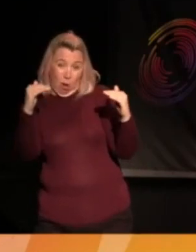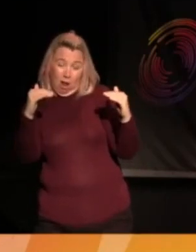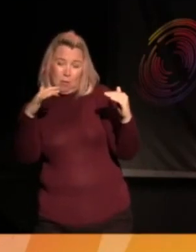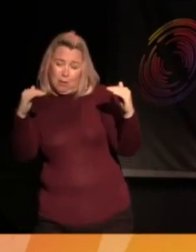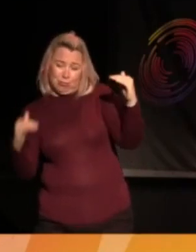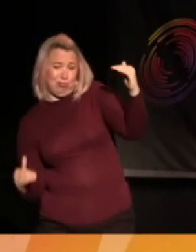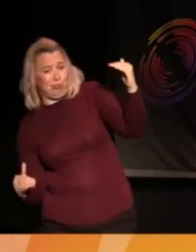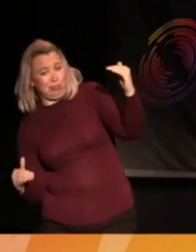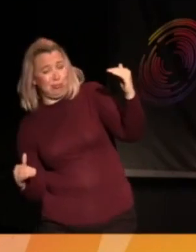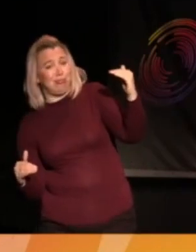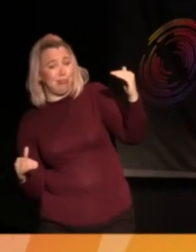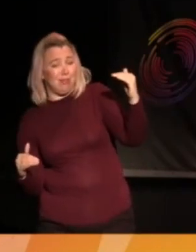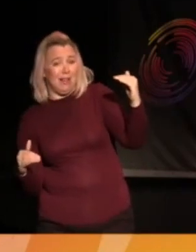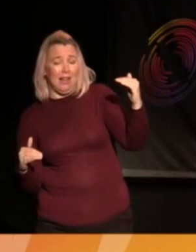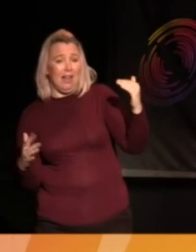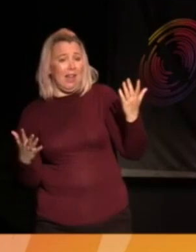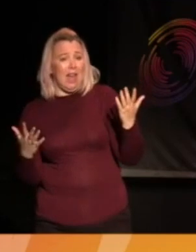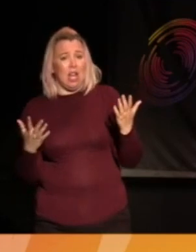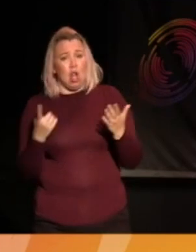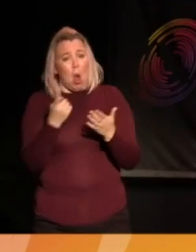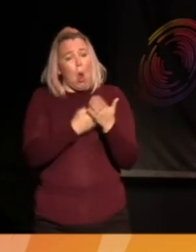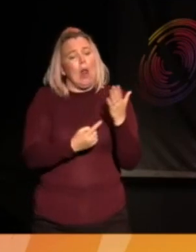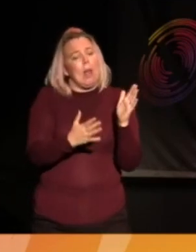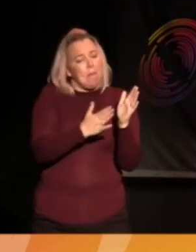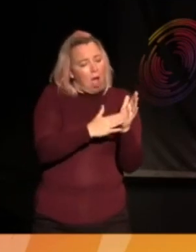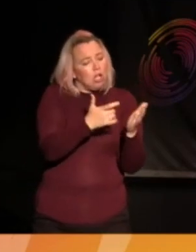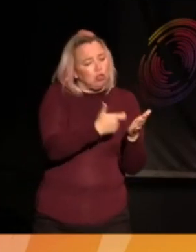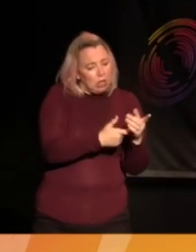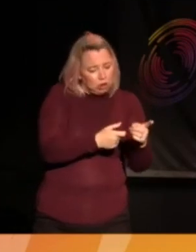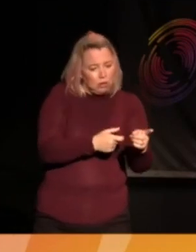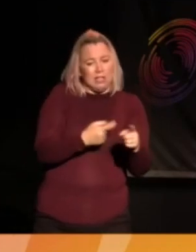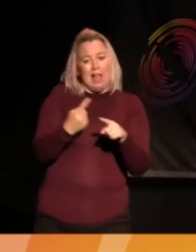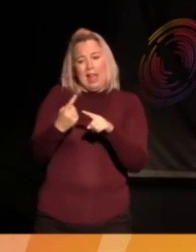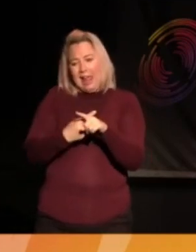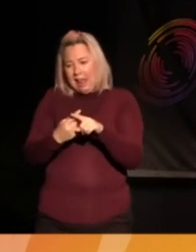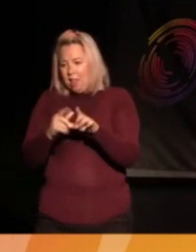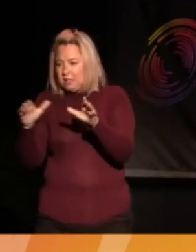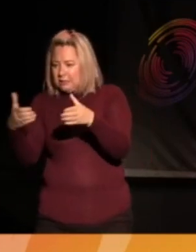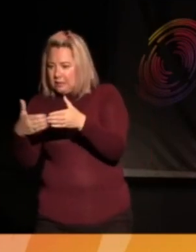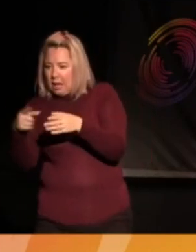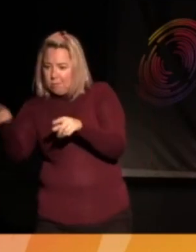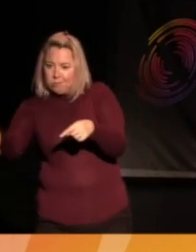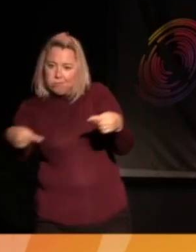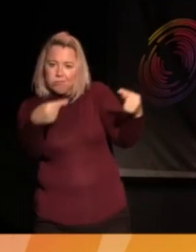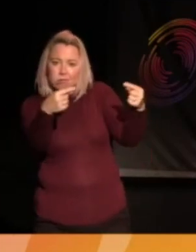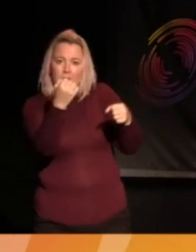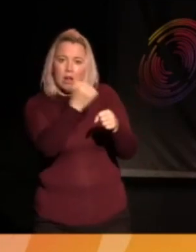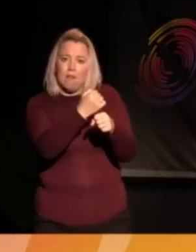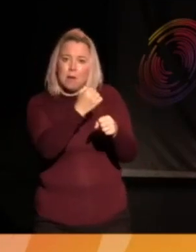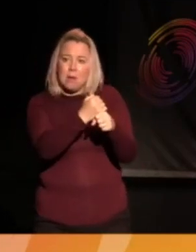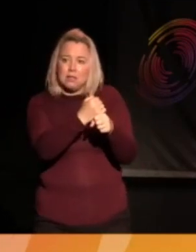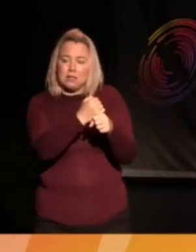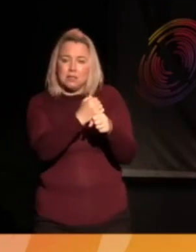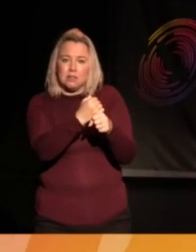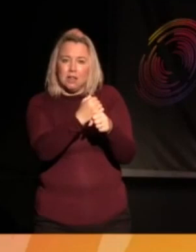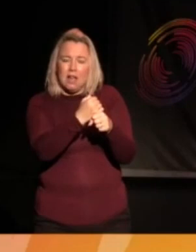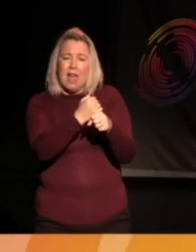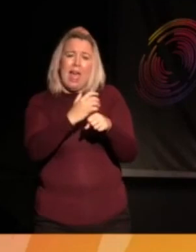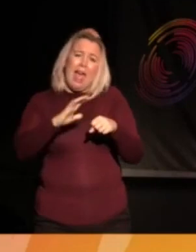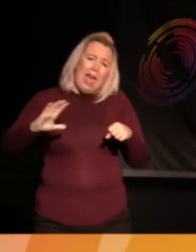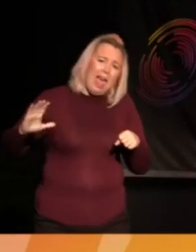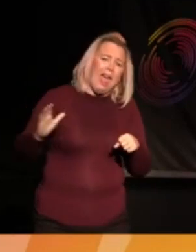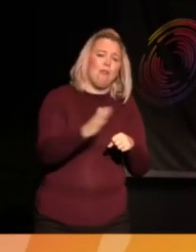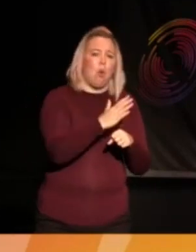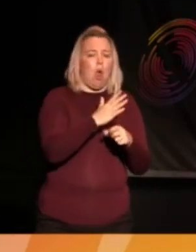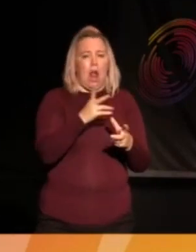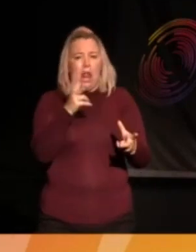inspiration from it wasn't just Marcus with food, it was that England team that stood up to the government over the taking of the knee. Everyone's got to